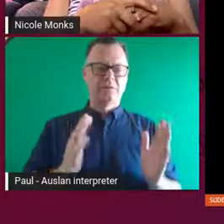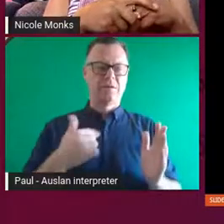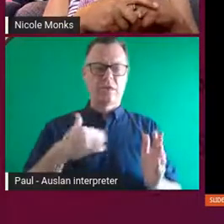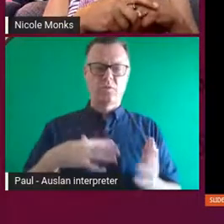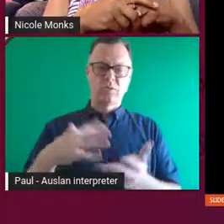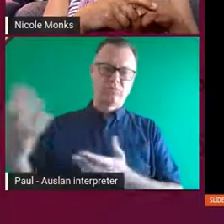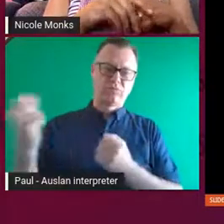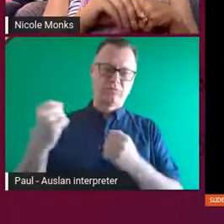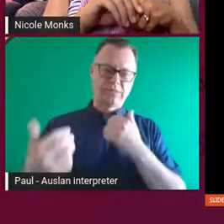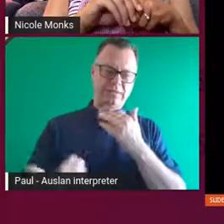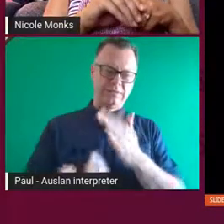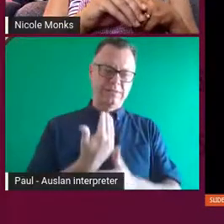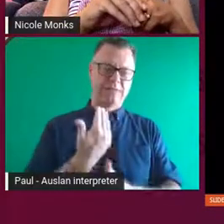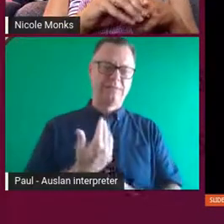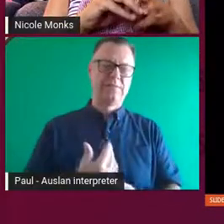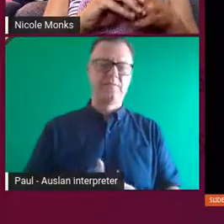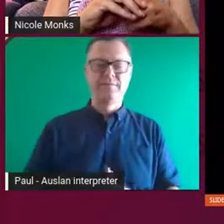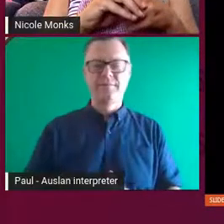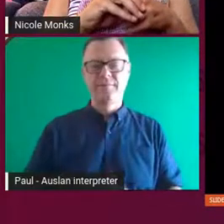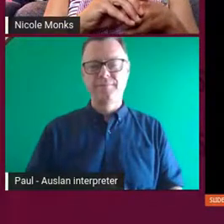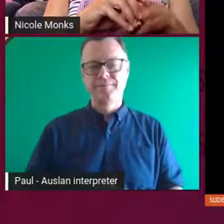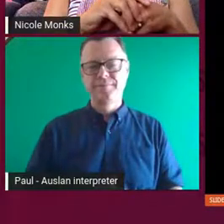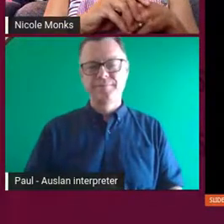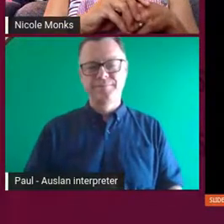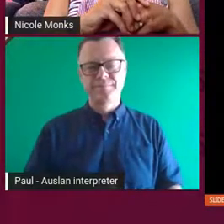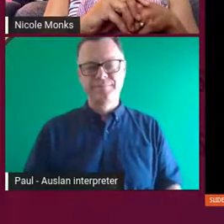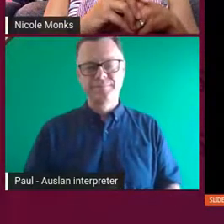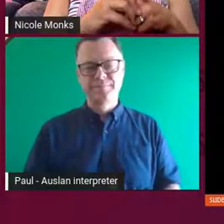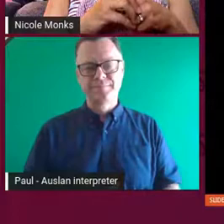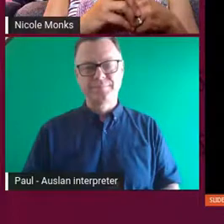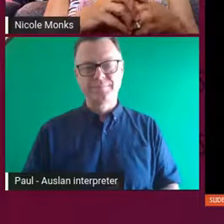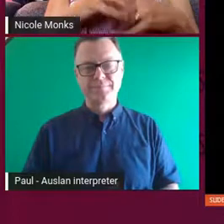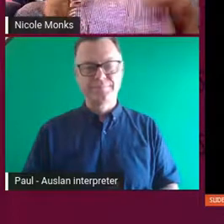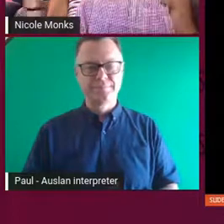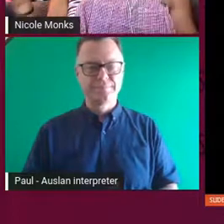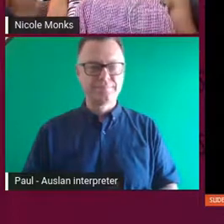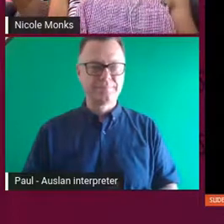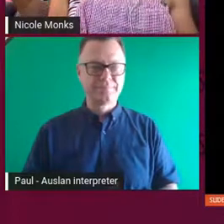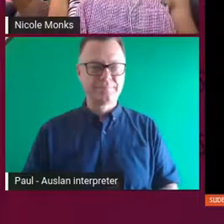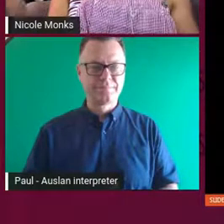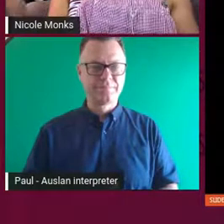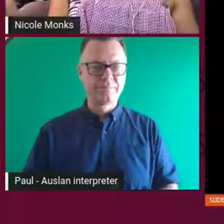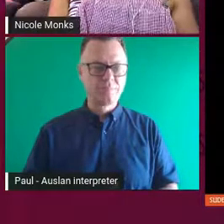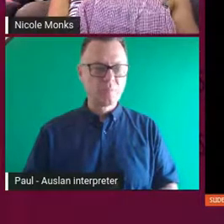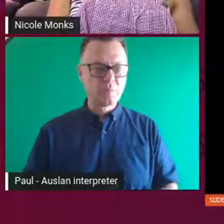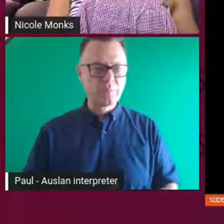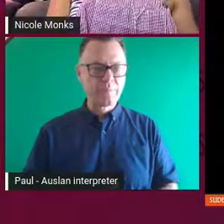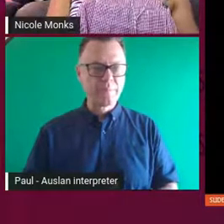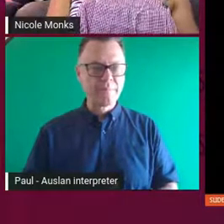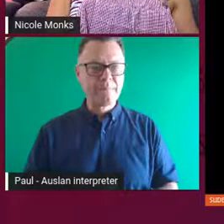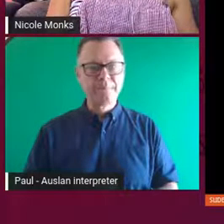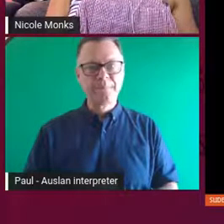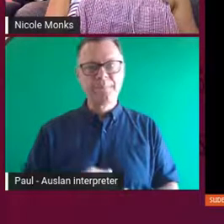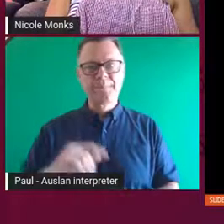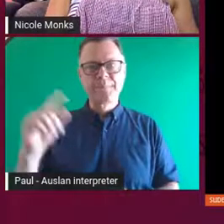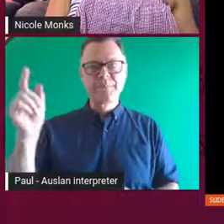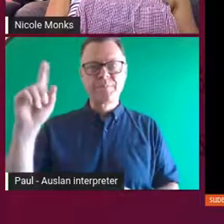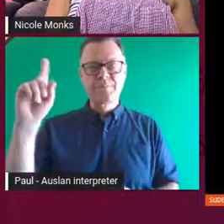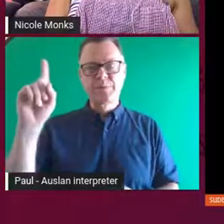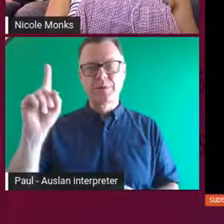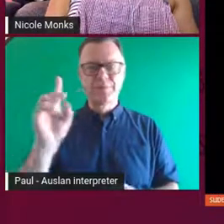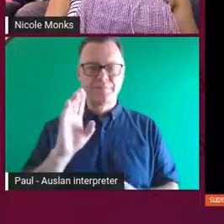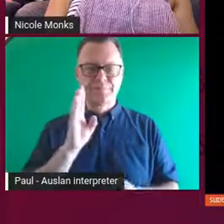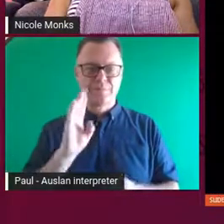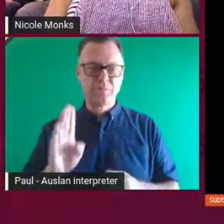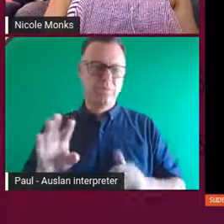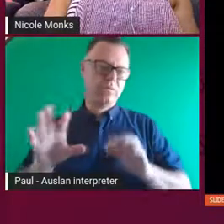And then, you know, especially in this sort of, you know, the context of the world that we live in today, you know,